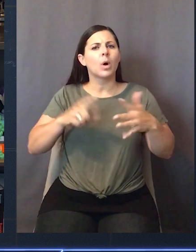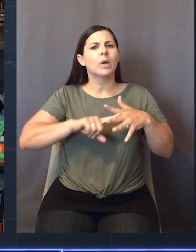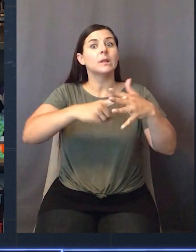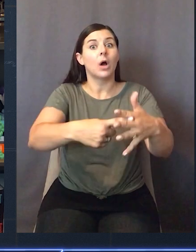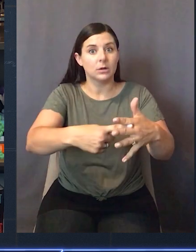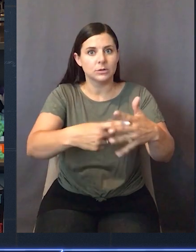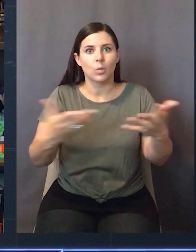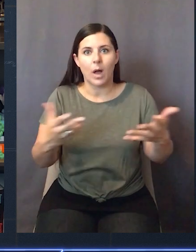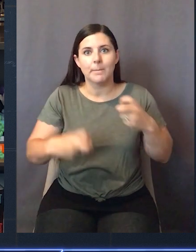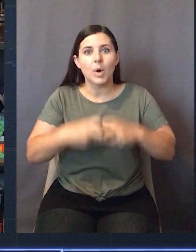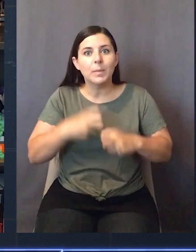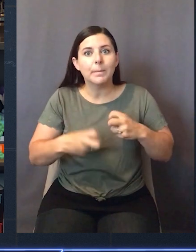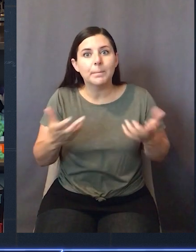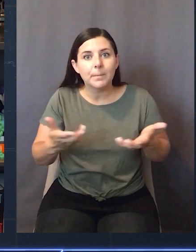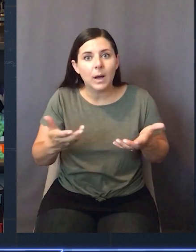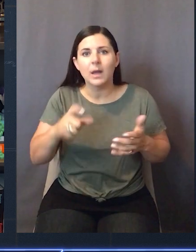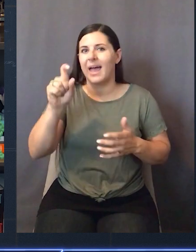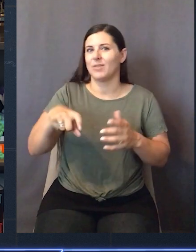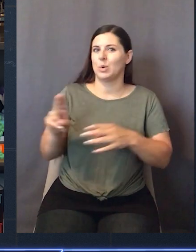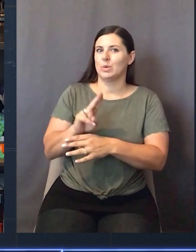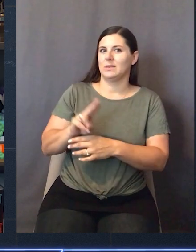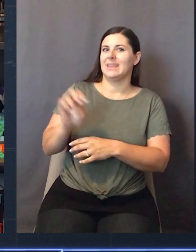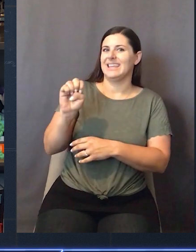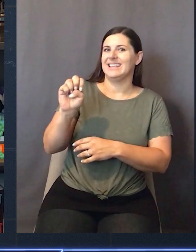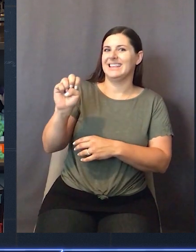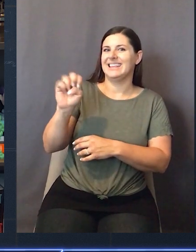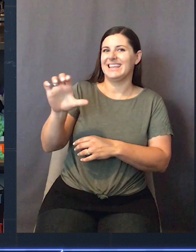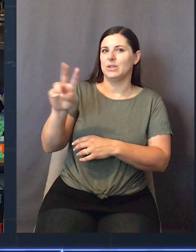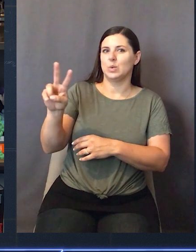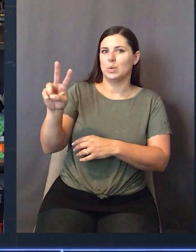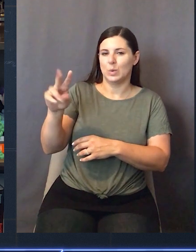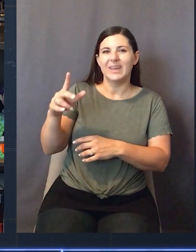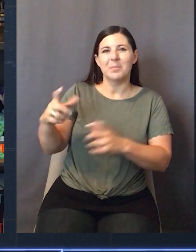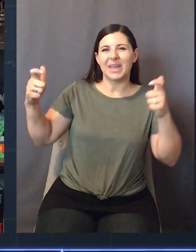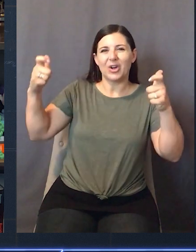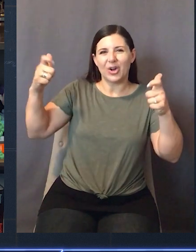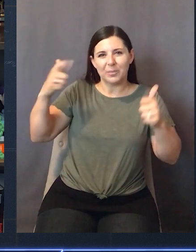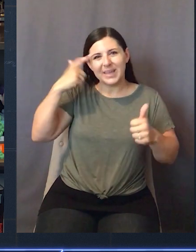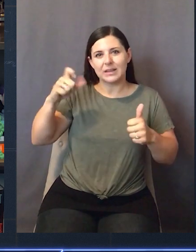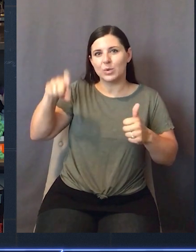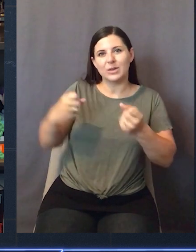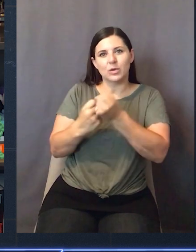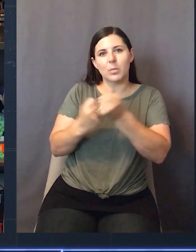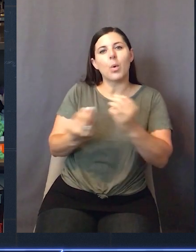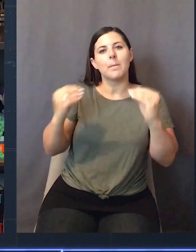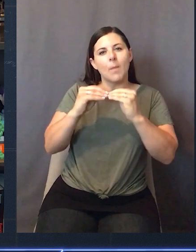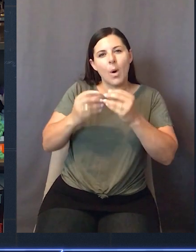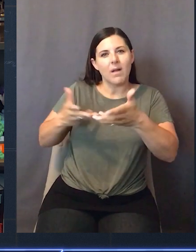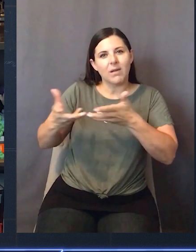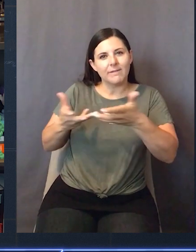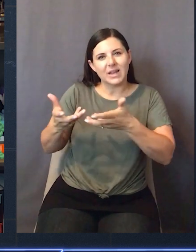feature, the issue was you used to have to sometimes use a bigger EC2 instance than necessary just because it had the ability to support more network